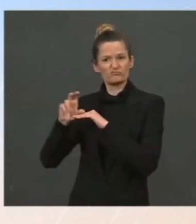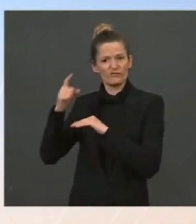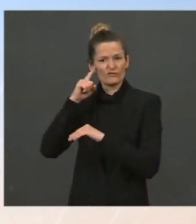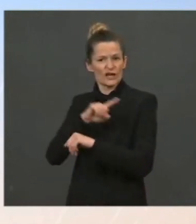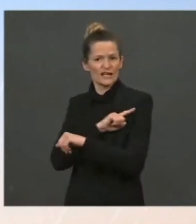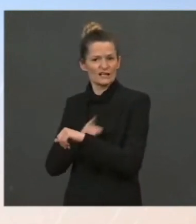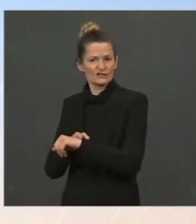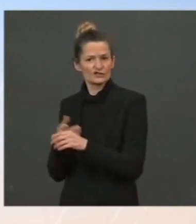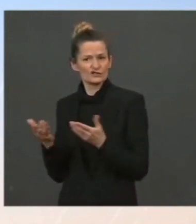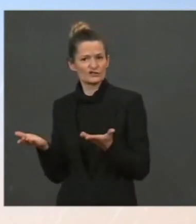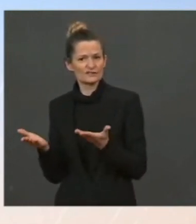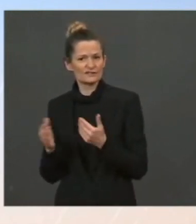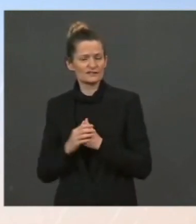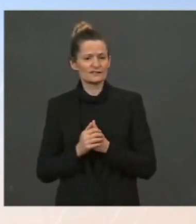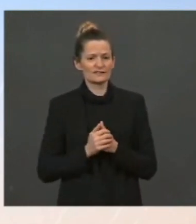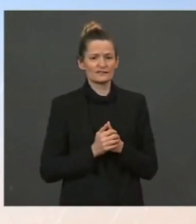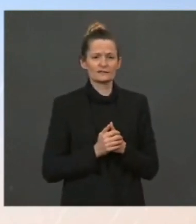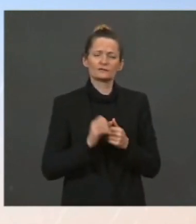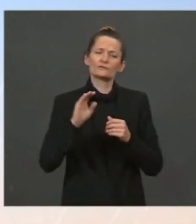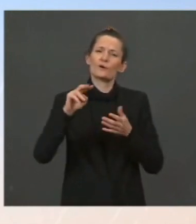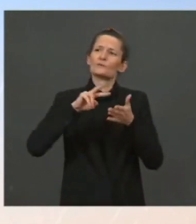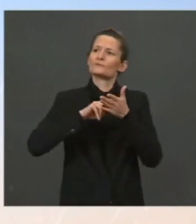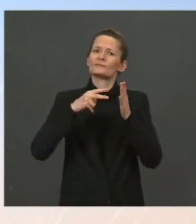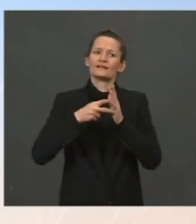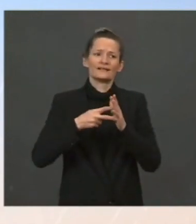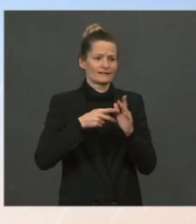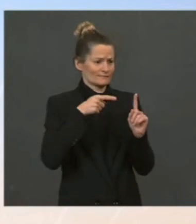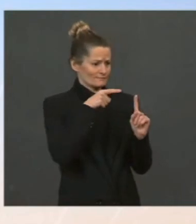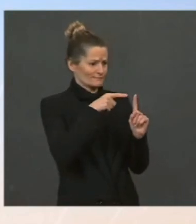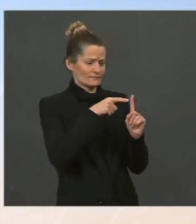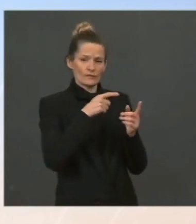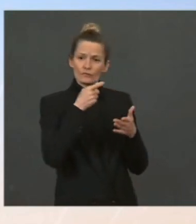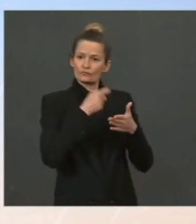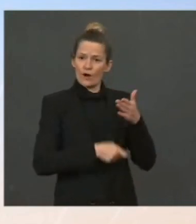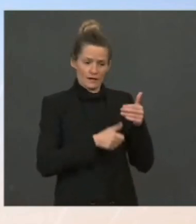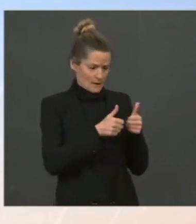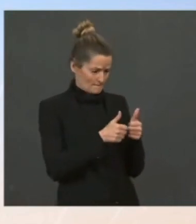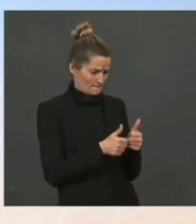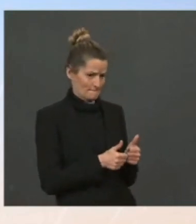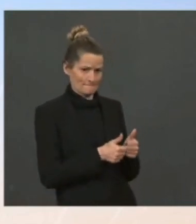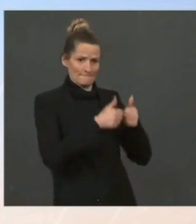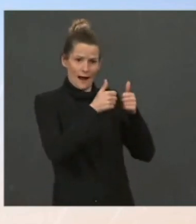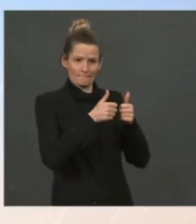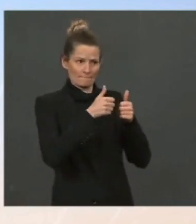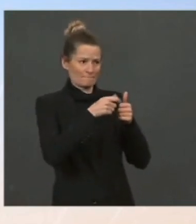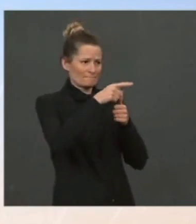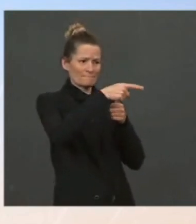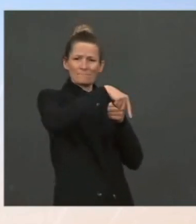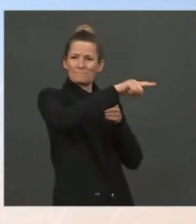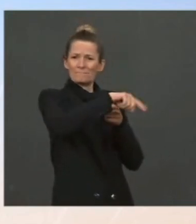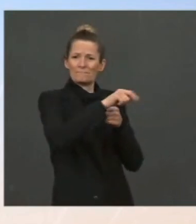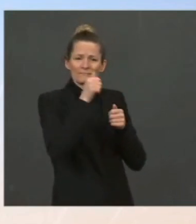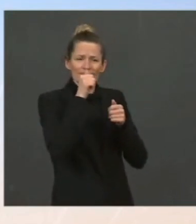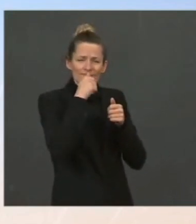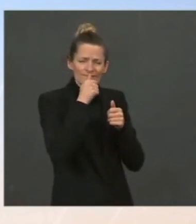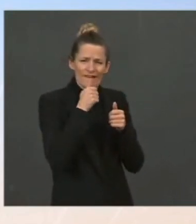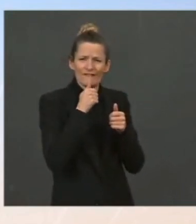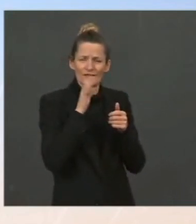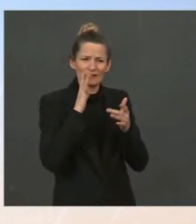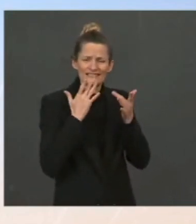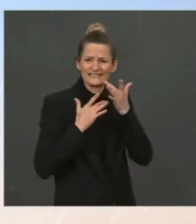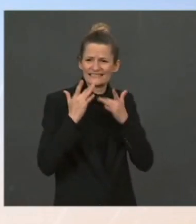strain, but it causes a strain on everyone, obviously. So, to be really clear, obviously, the president